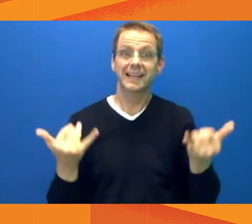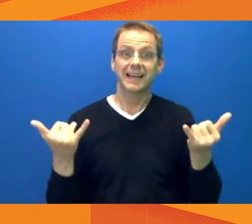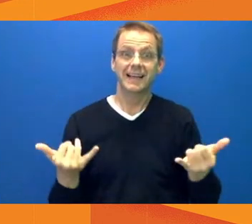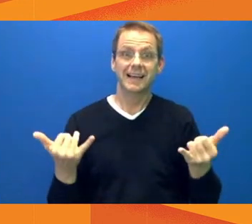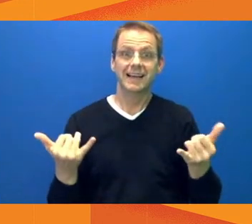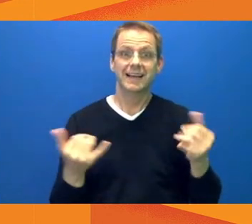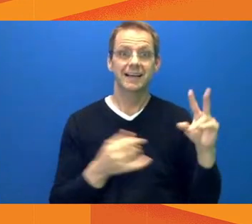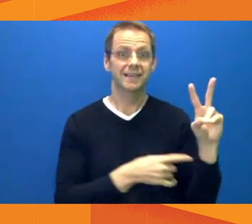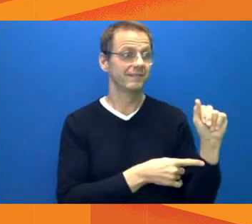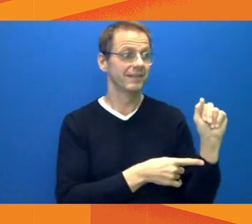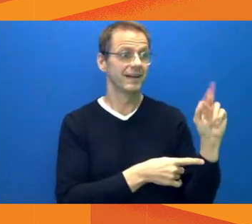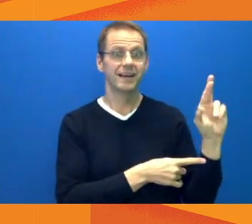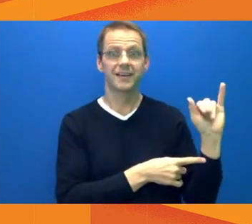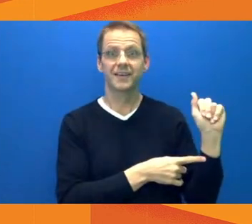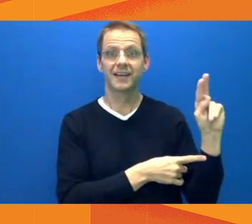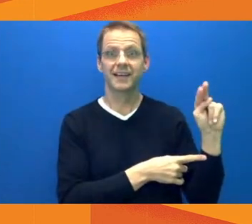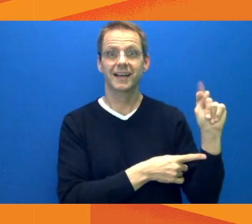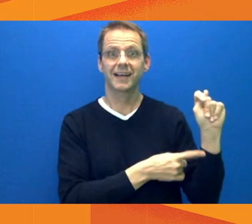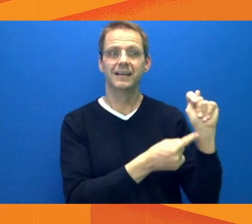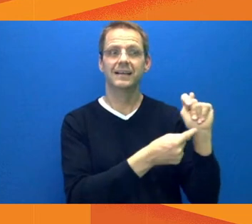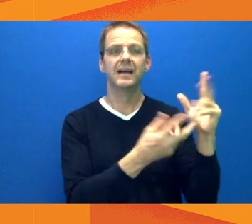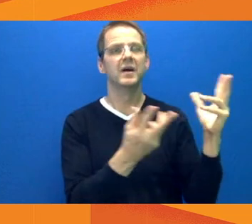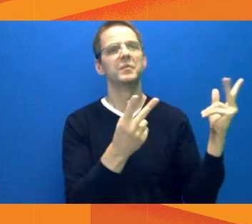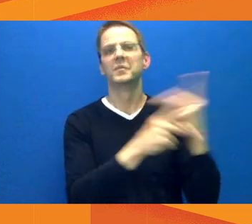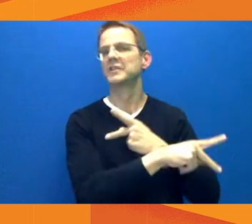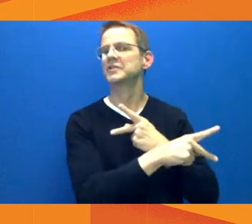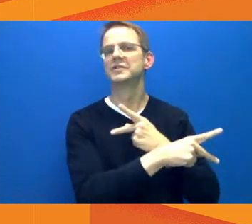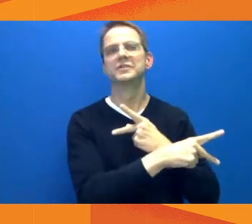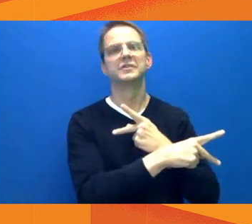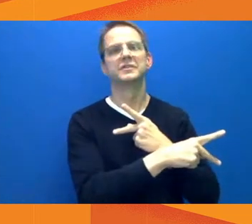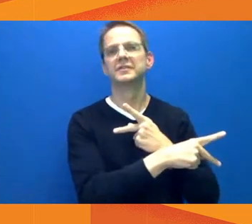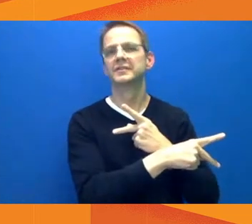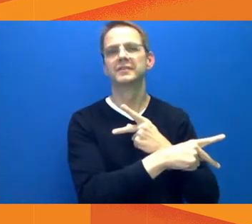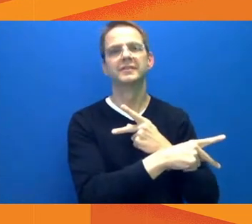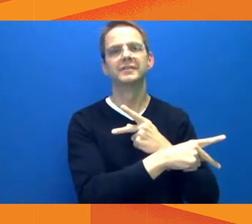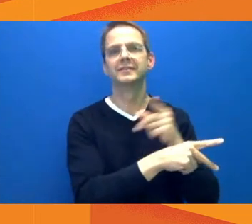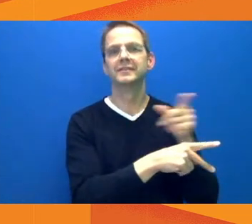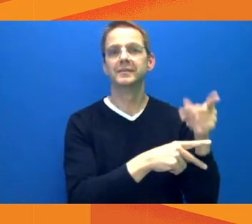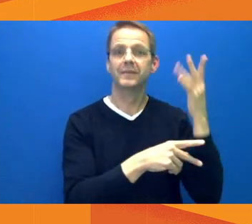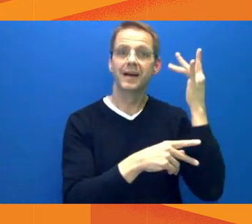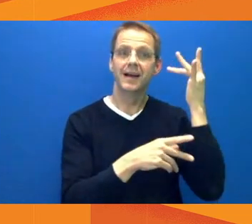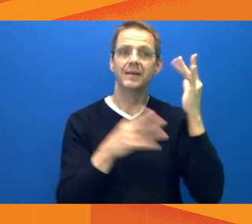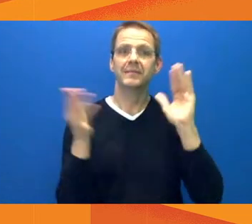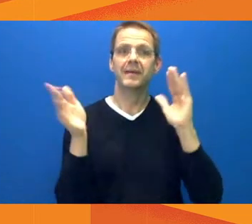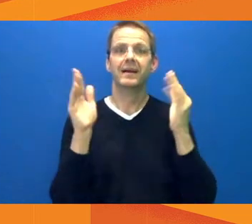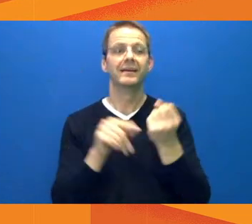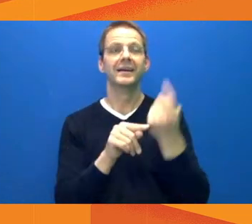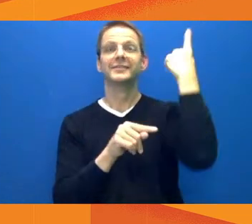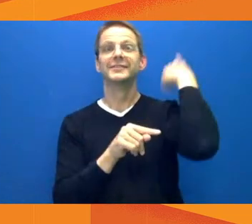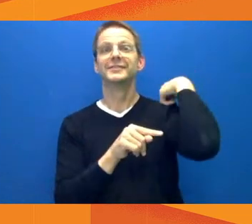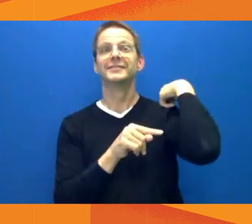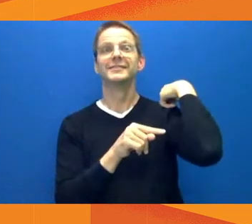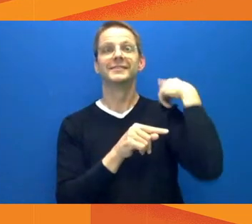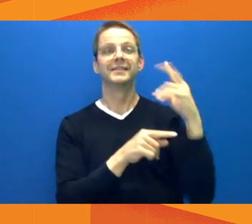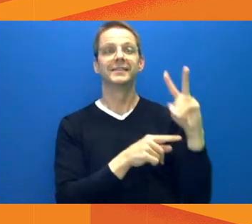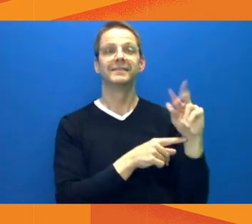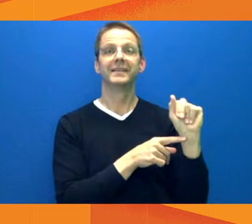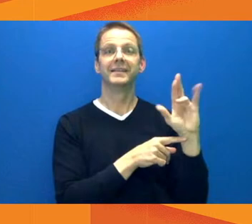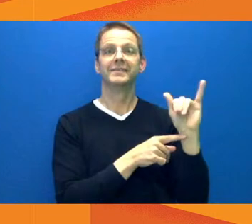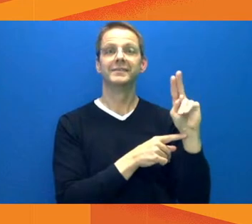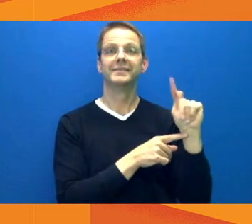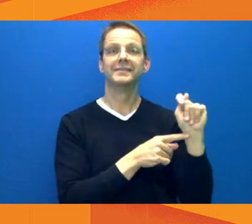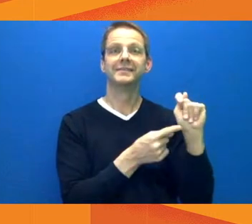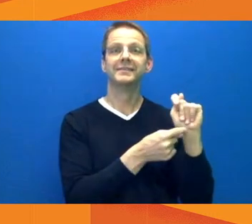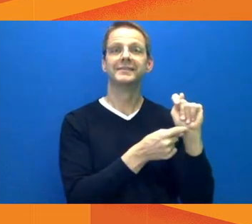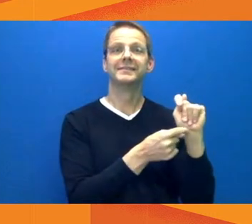more risk than there was with the virus we had last year. So between more serious variants and higher complacency because